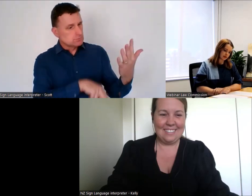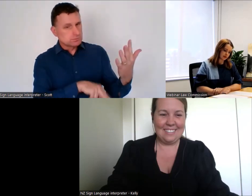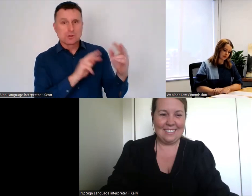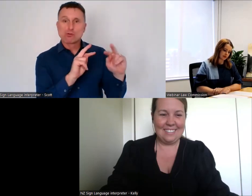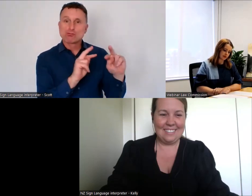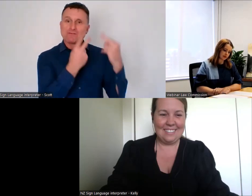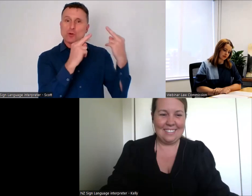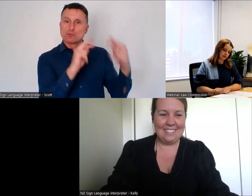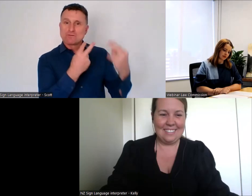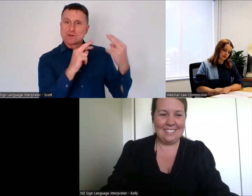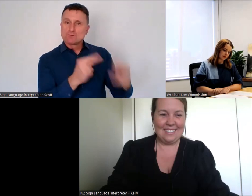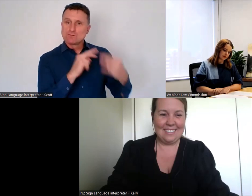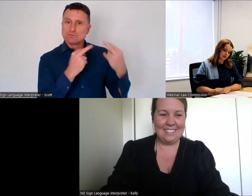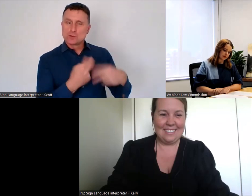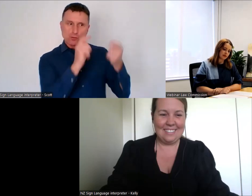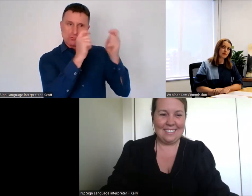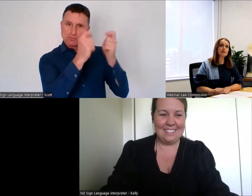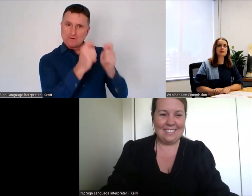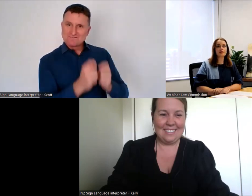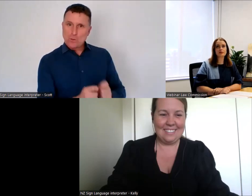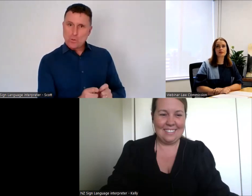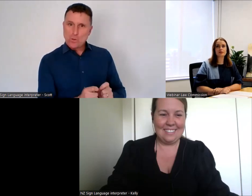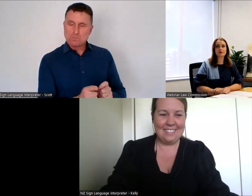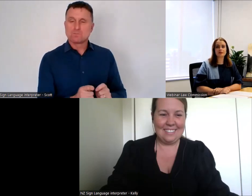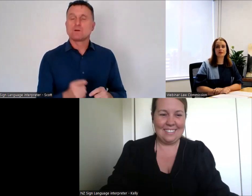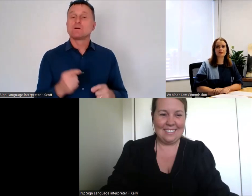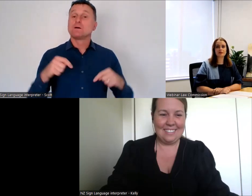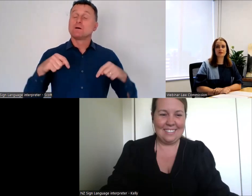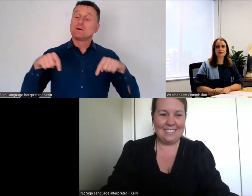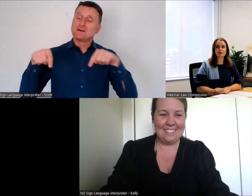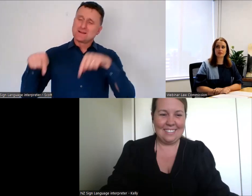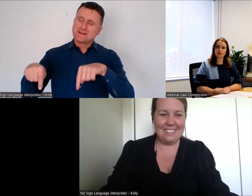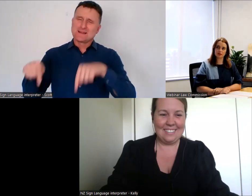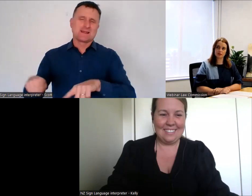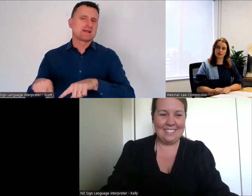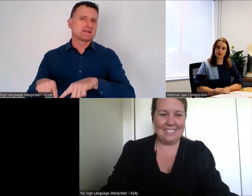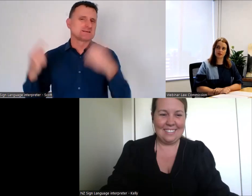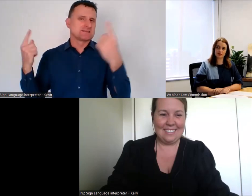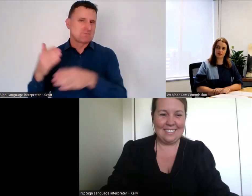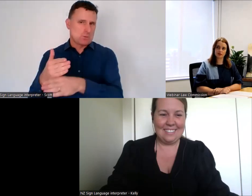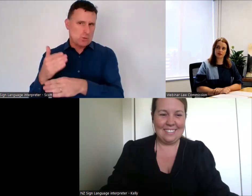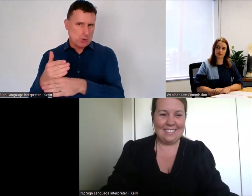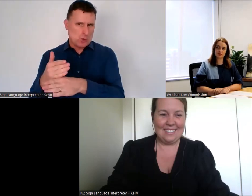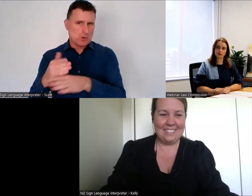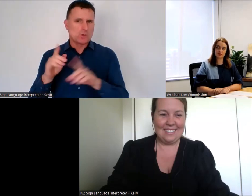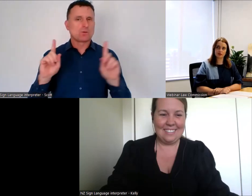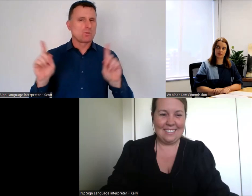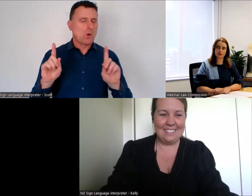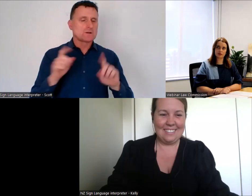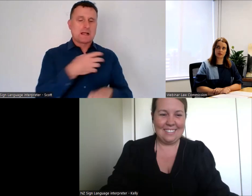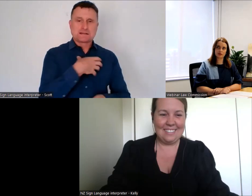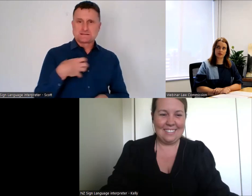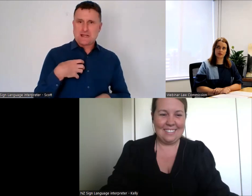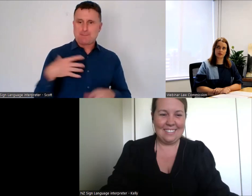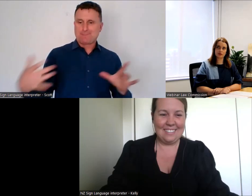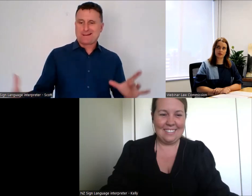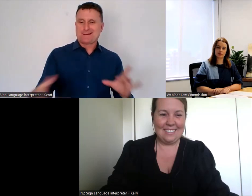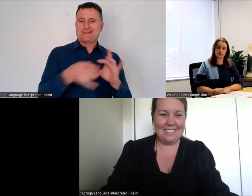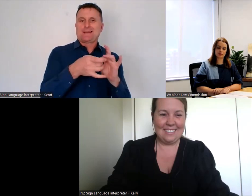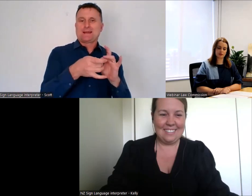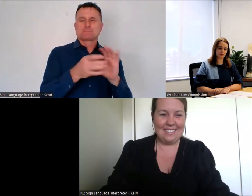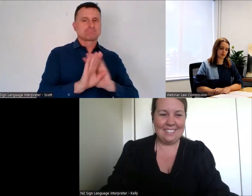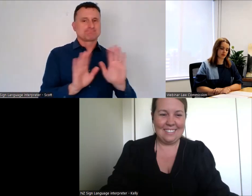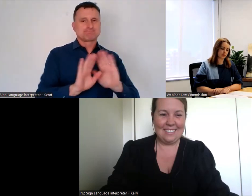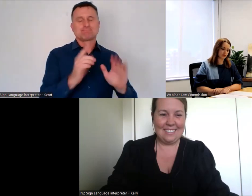We're different to a lot of state sector agencies in that we're independent. So the government asks us to review